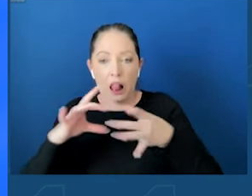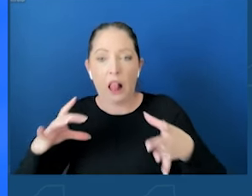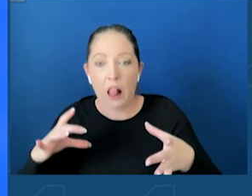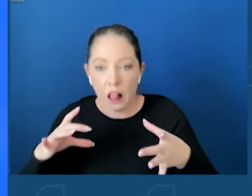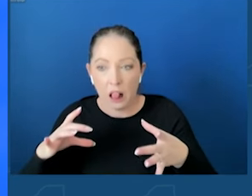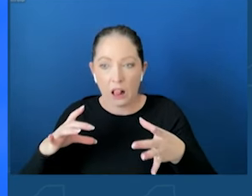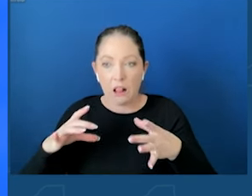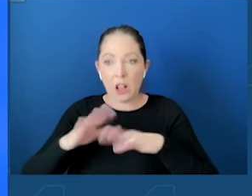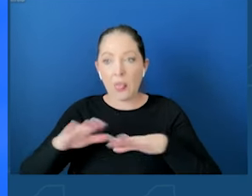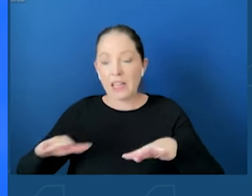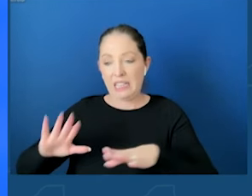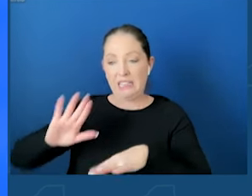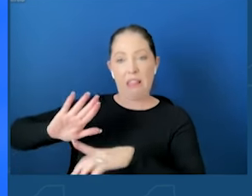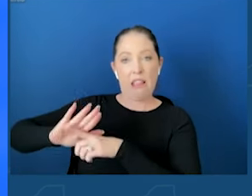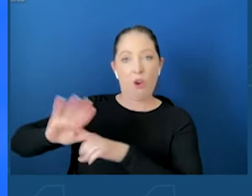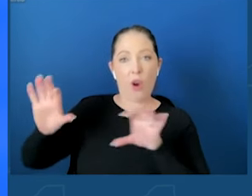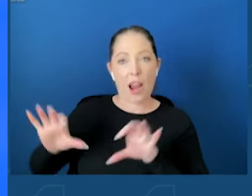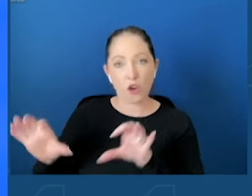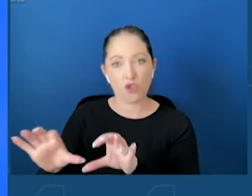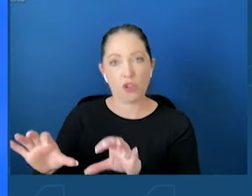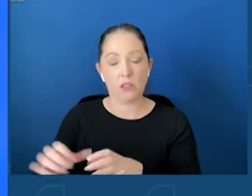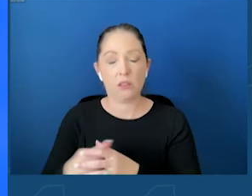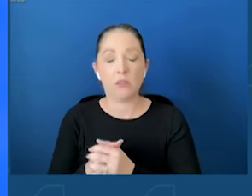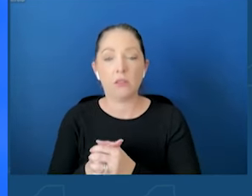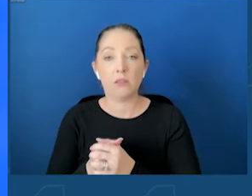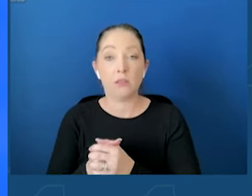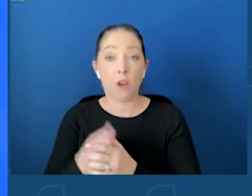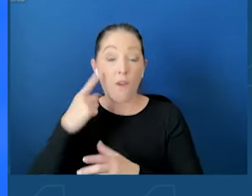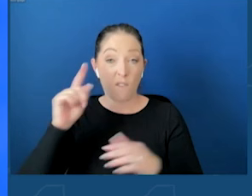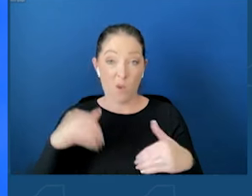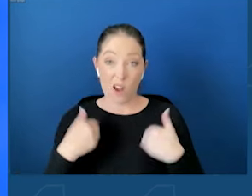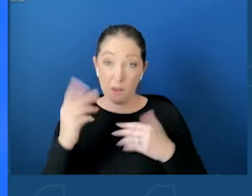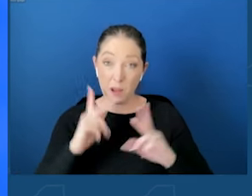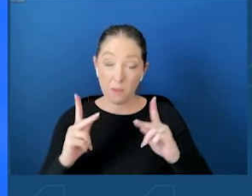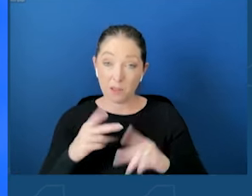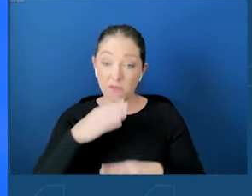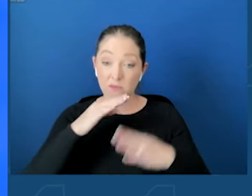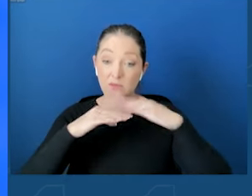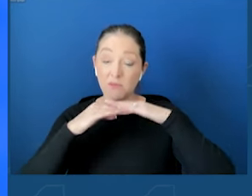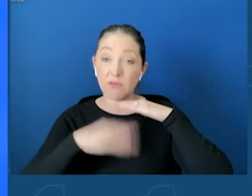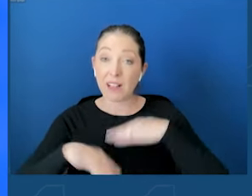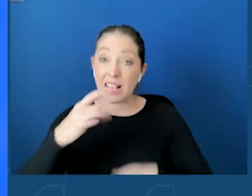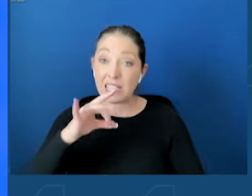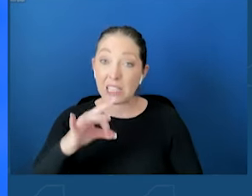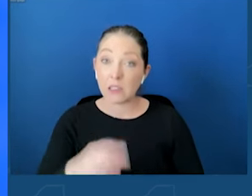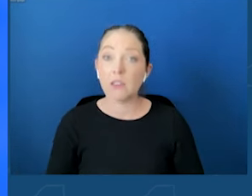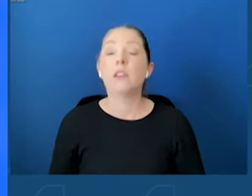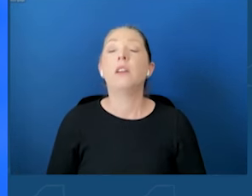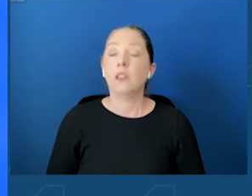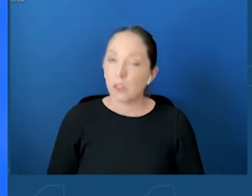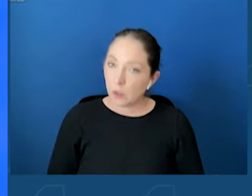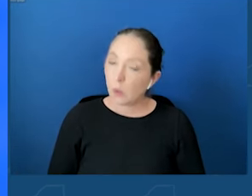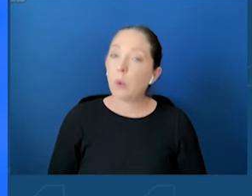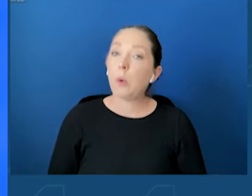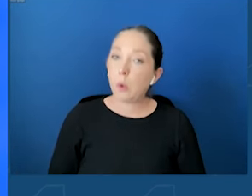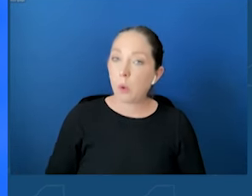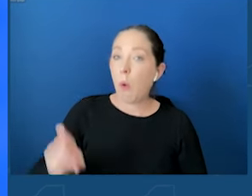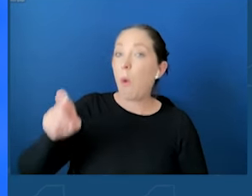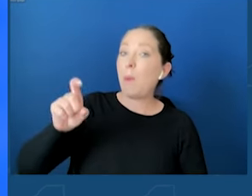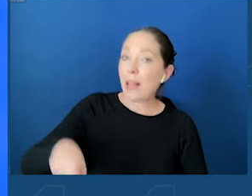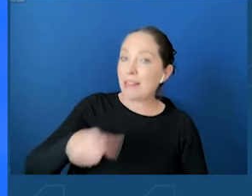And for minors, it's going to give them, these kids, we'll have to have parental consent.